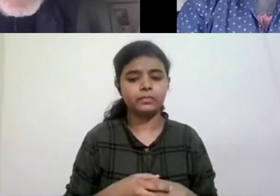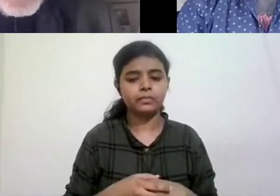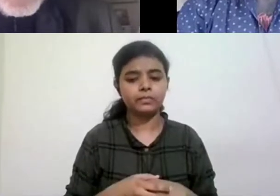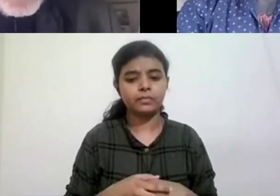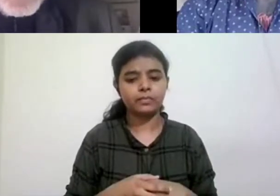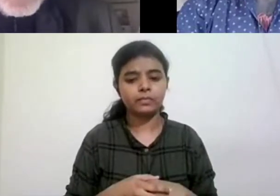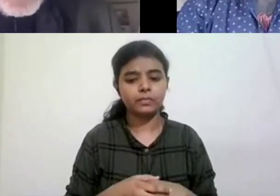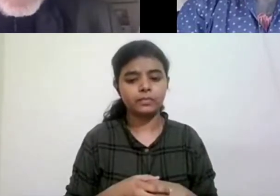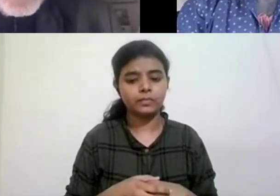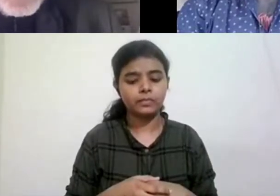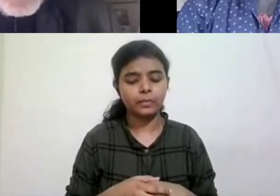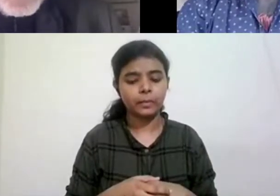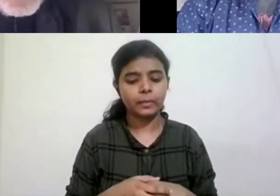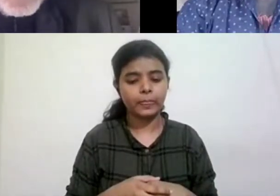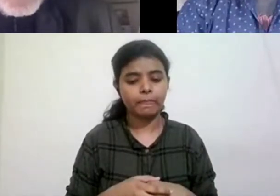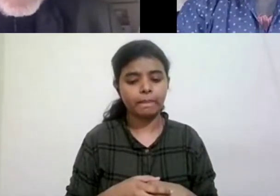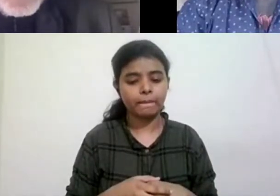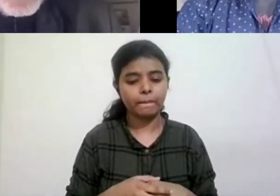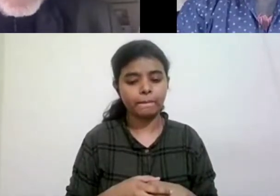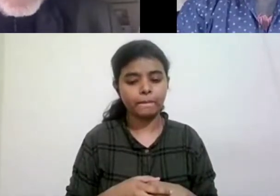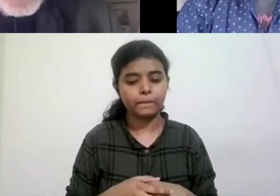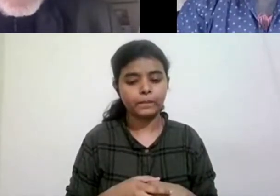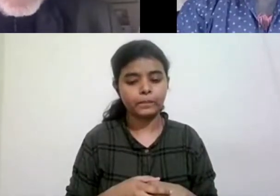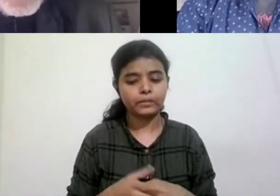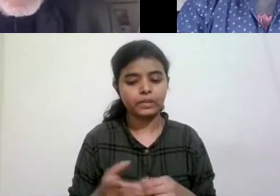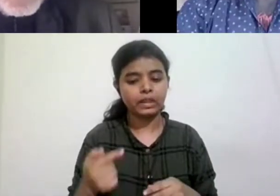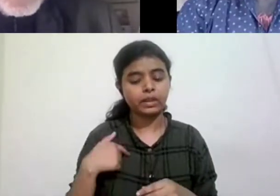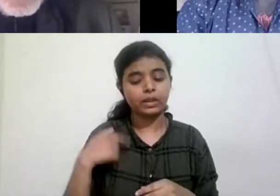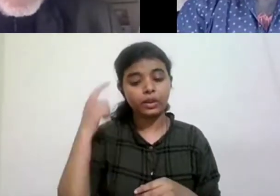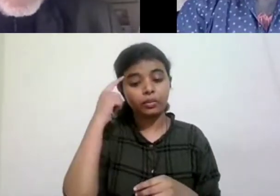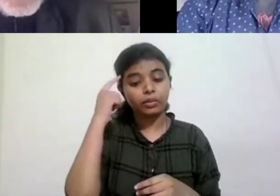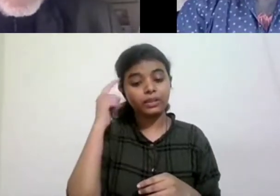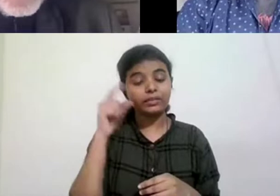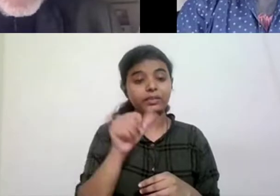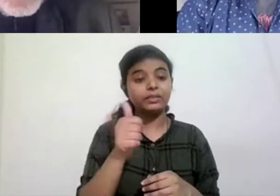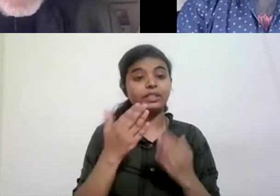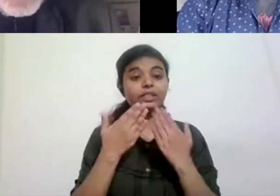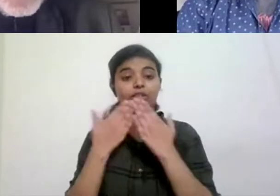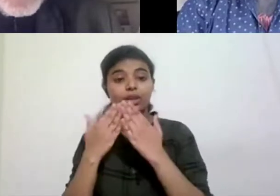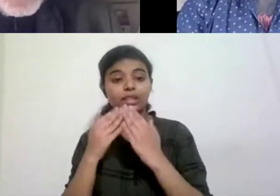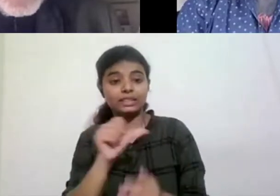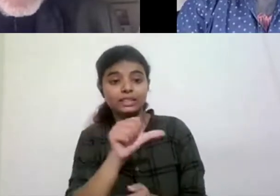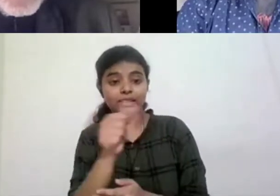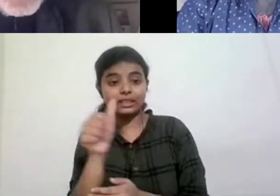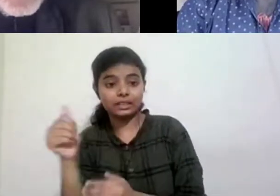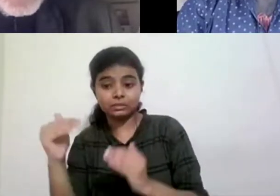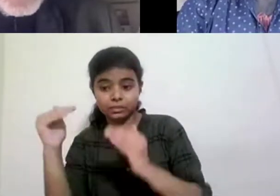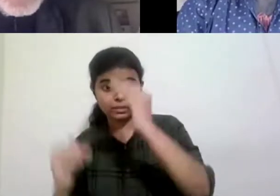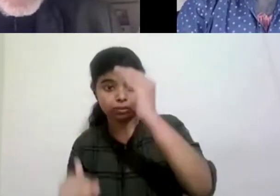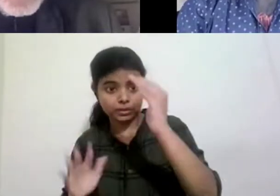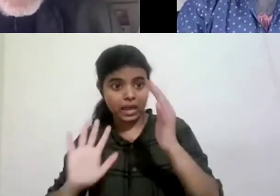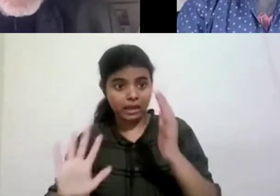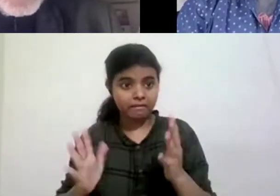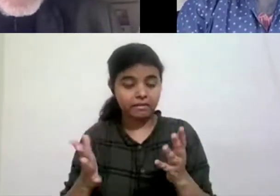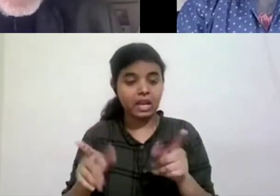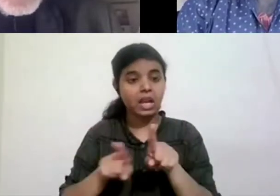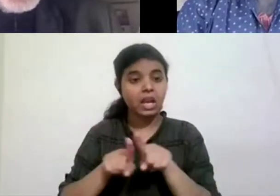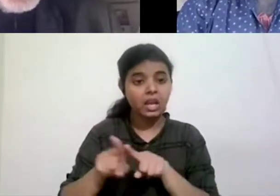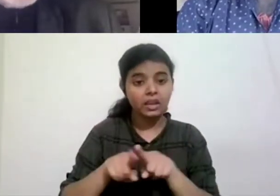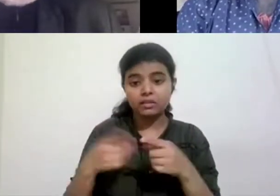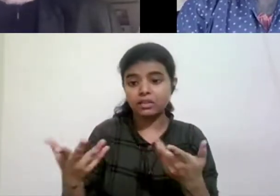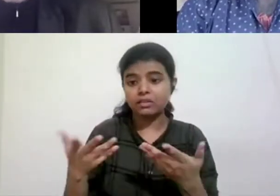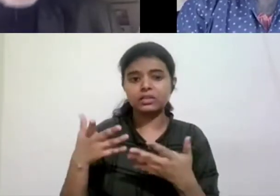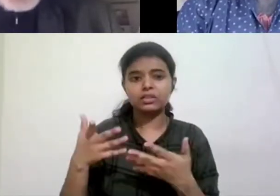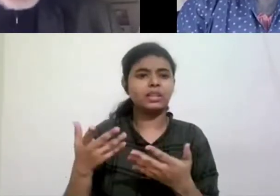but do you think, uh, other studies pertaining to marginal, marginal, marginalities such as ethnic